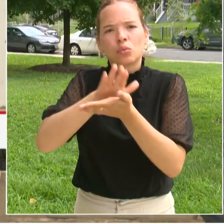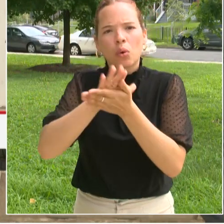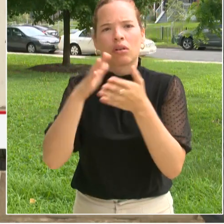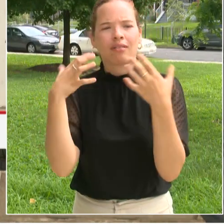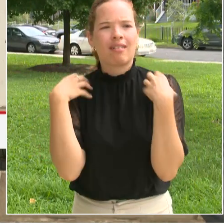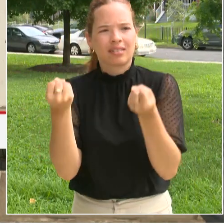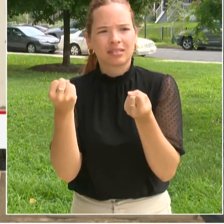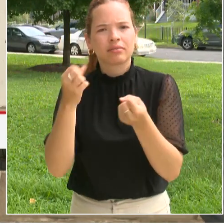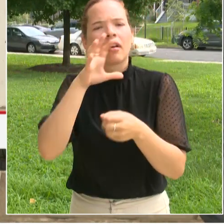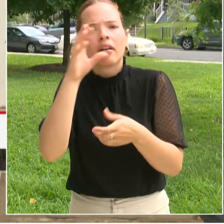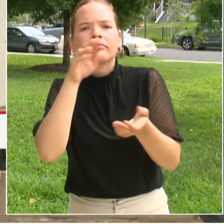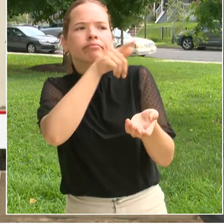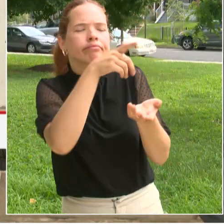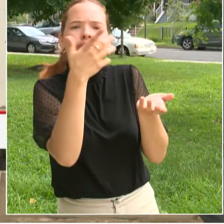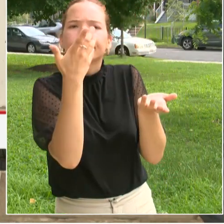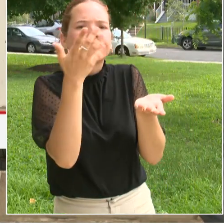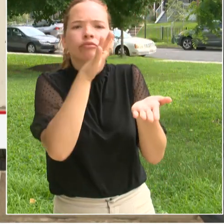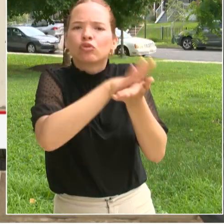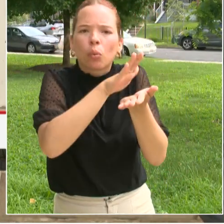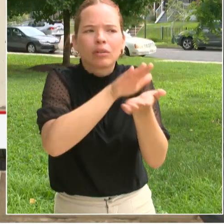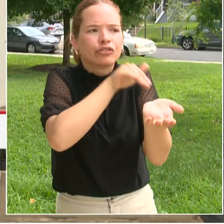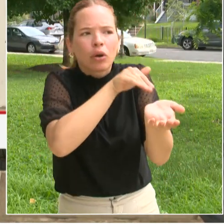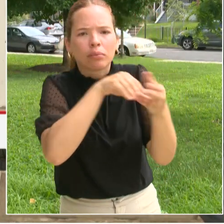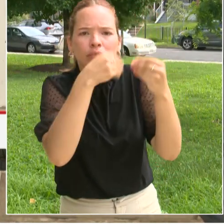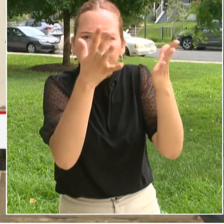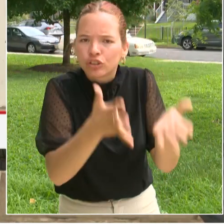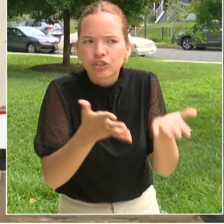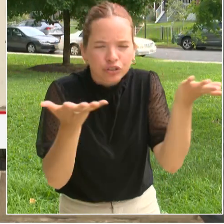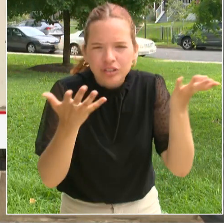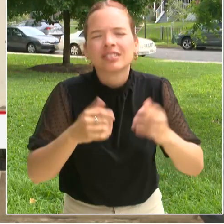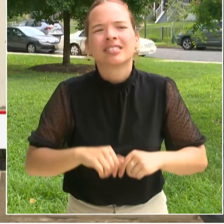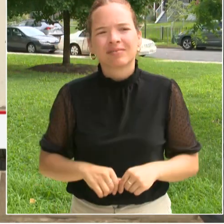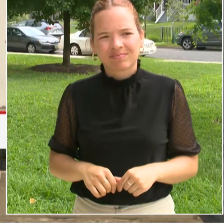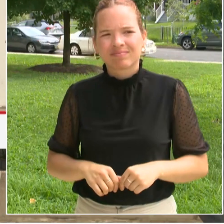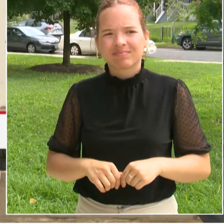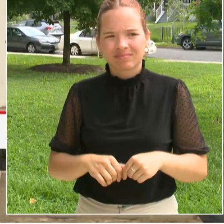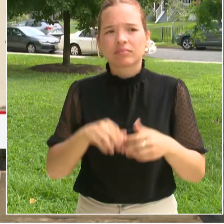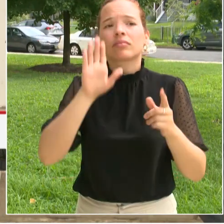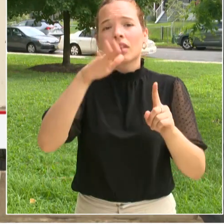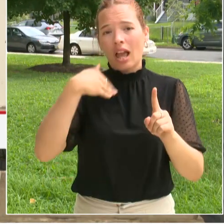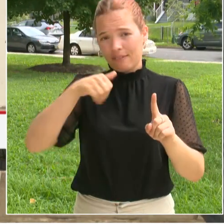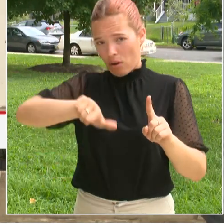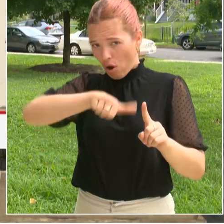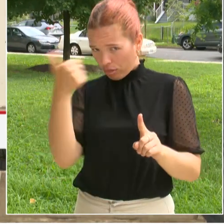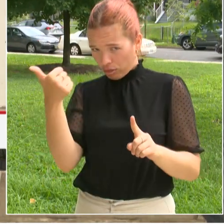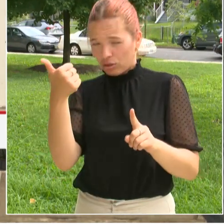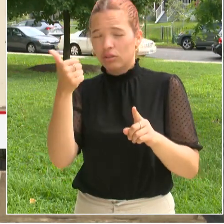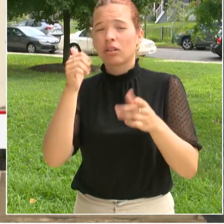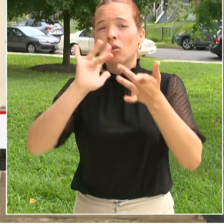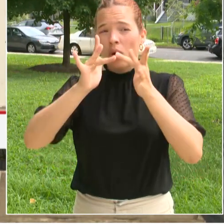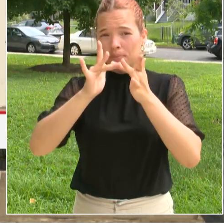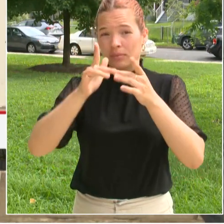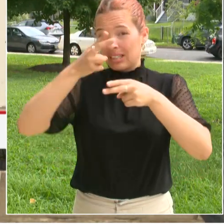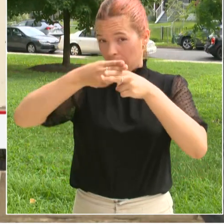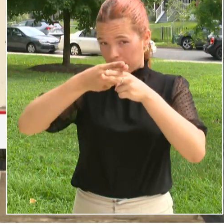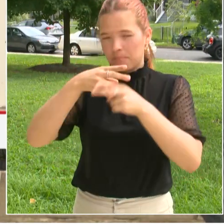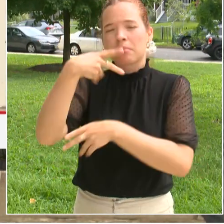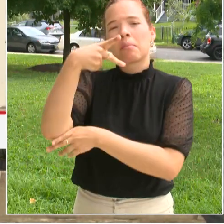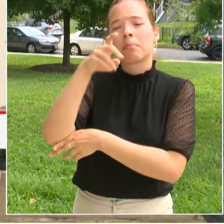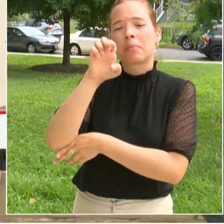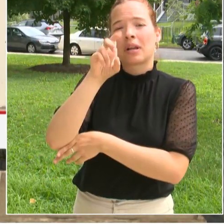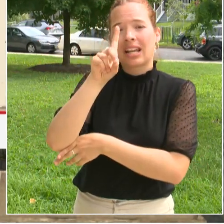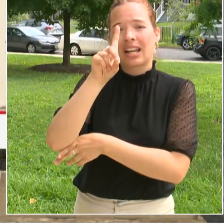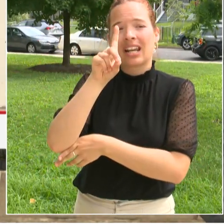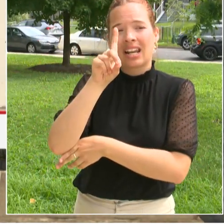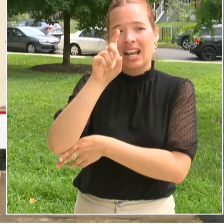learn about them more if you need to at pedsvax.dc.gov. So I want to thank all of